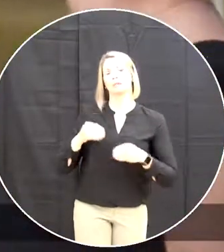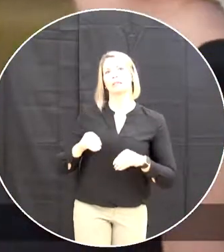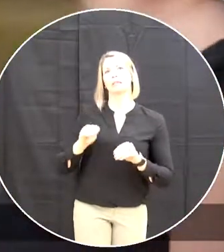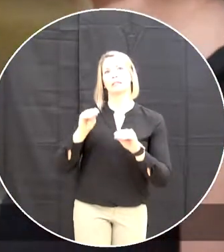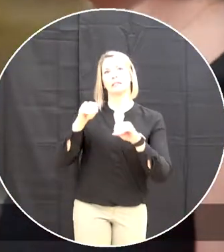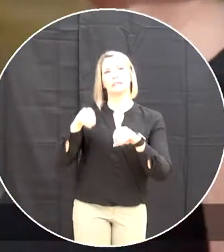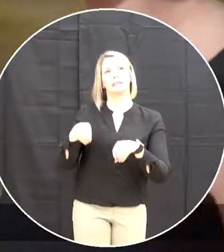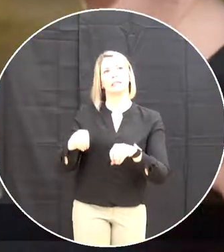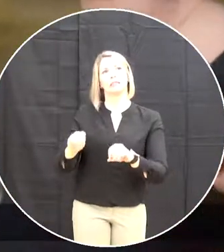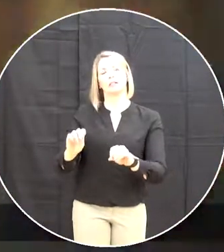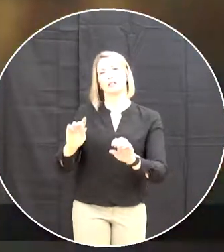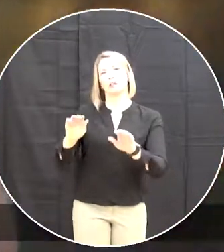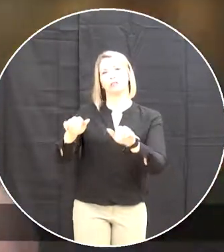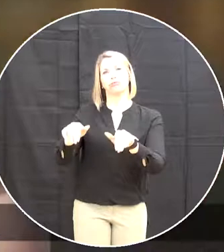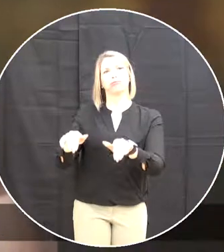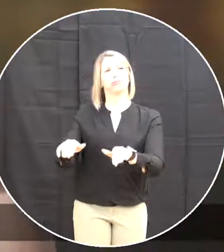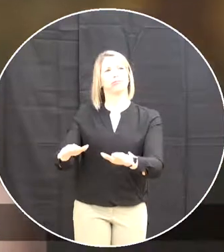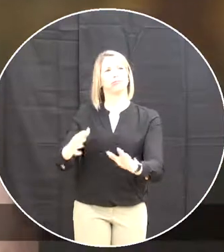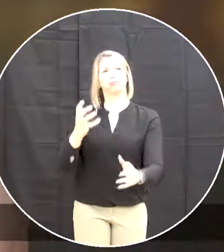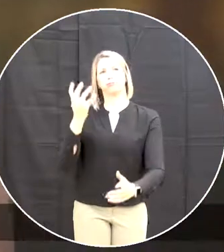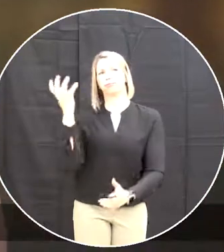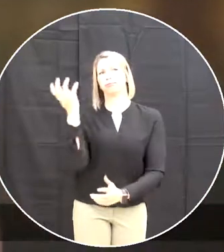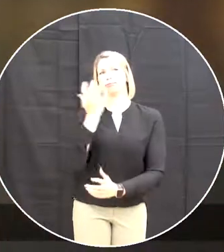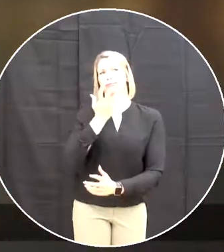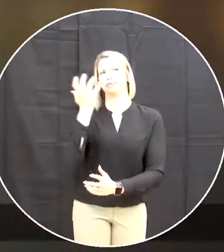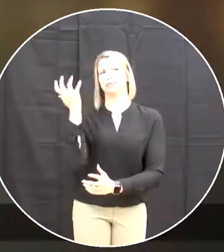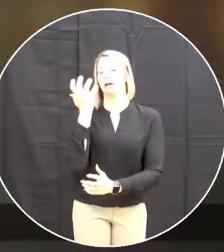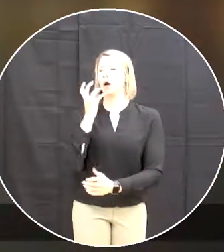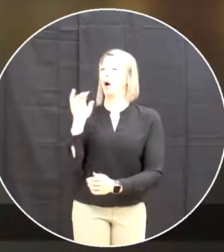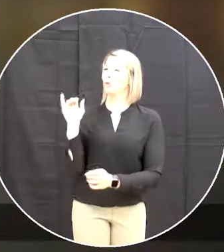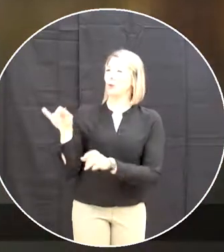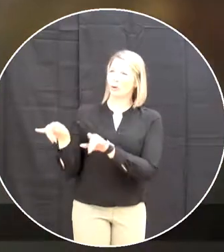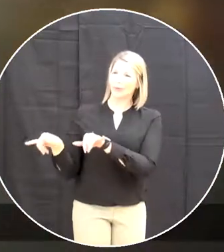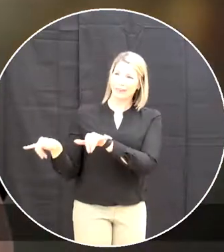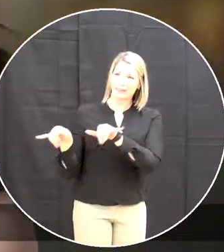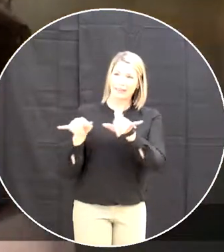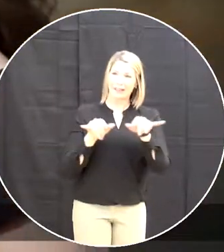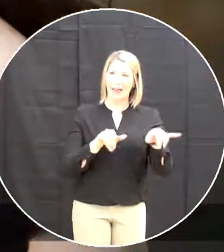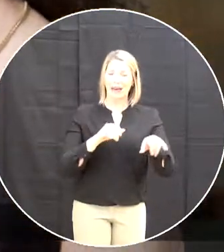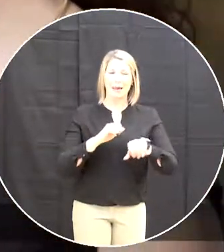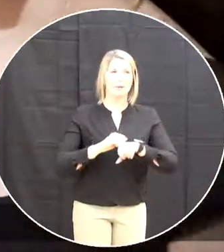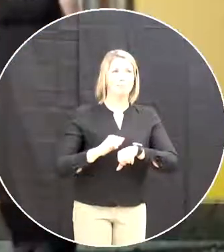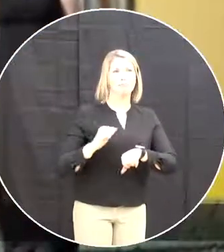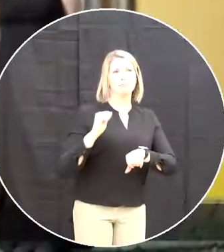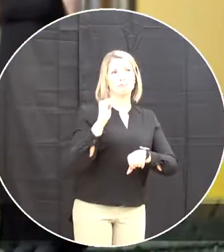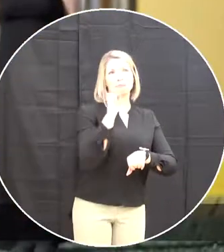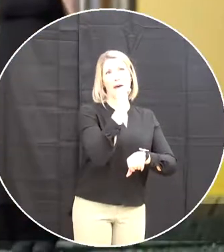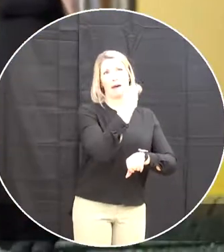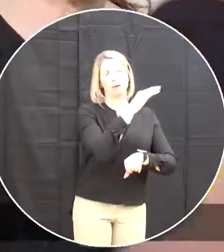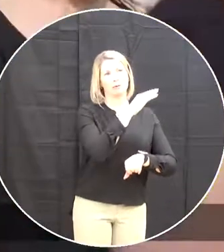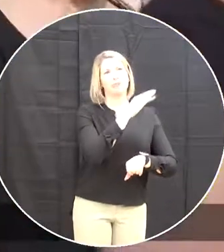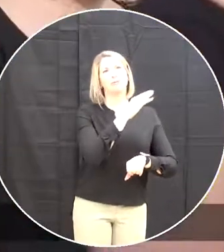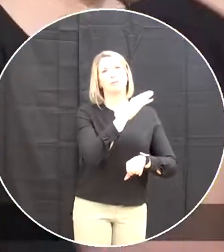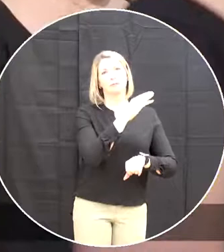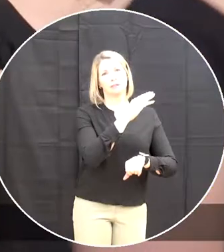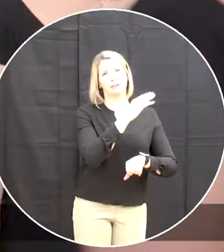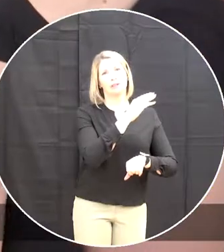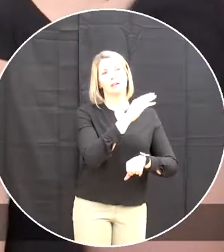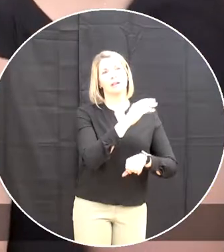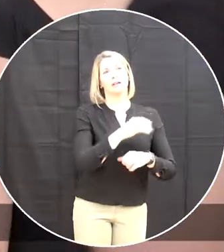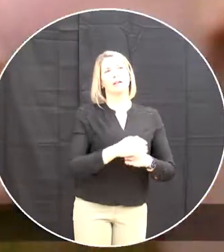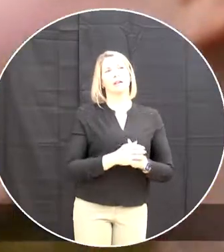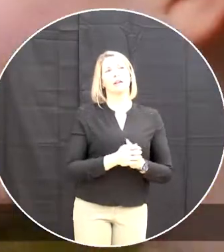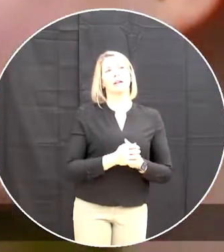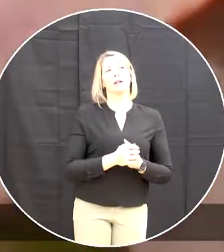tremendously Why don't let me so high And the